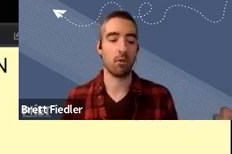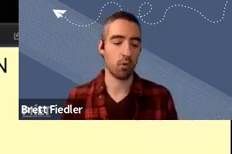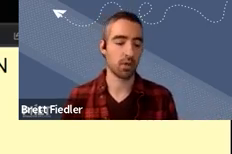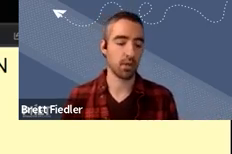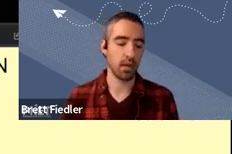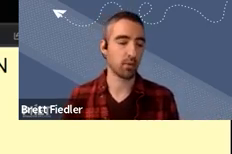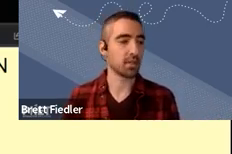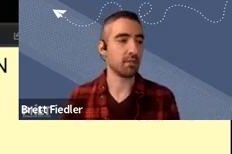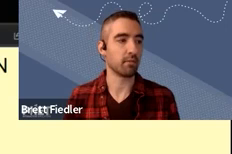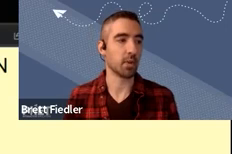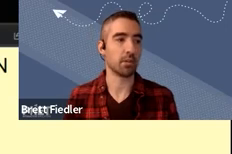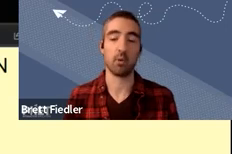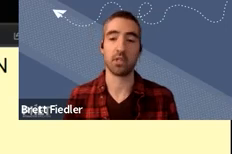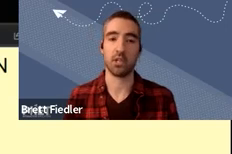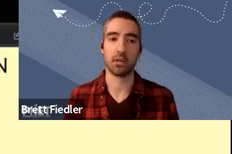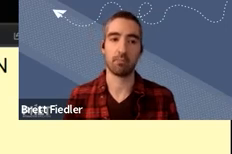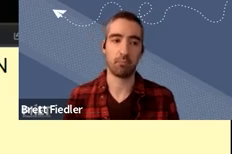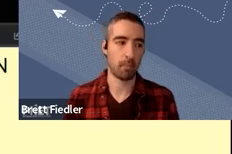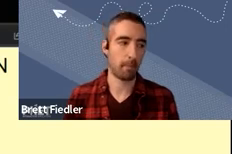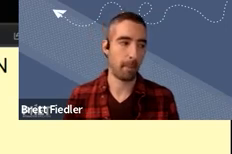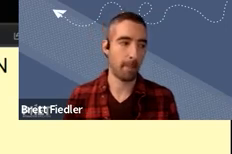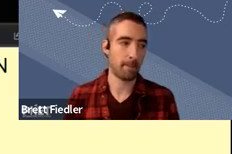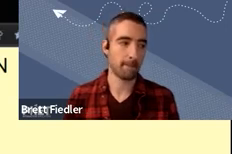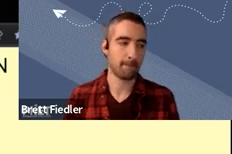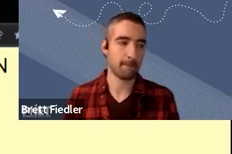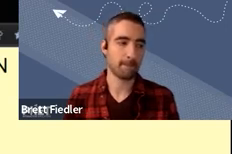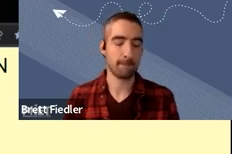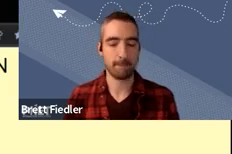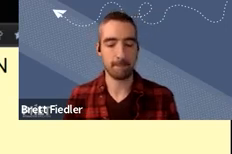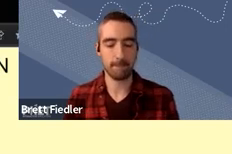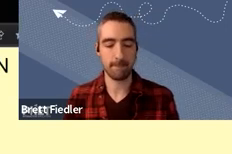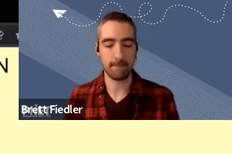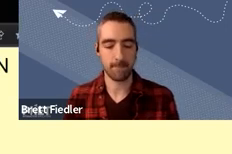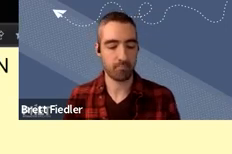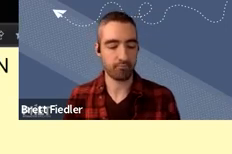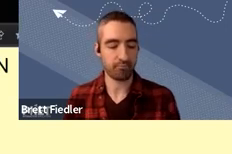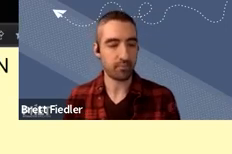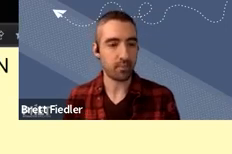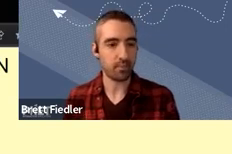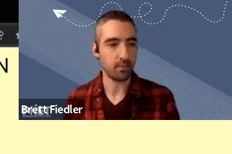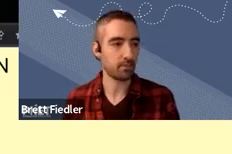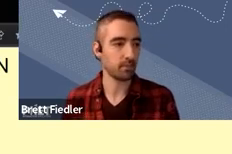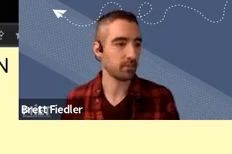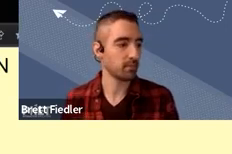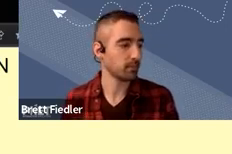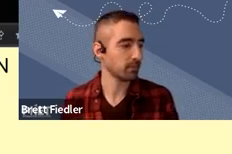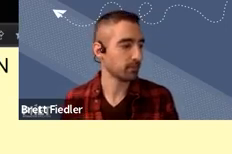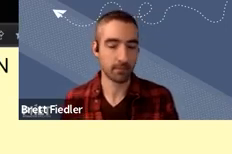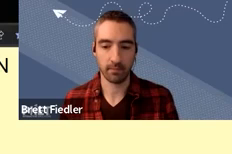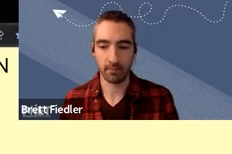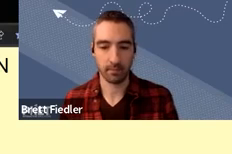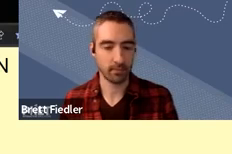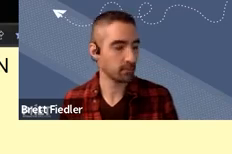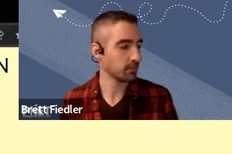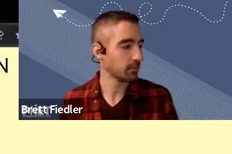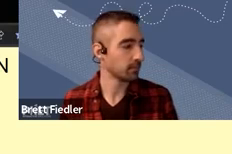you can turn that off or, uh, receive information about what's changing. Four point five kilometers from mass two. Farther away. Force arrows get